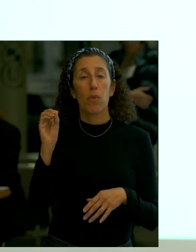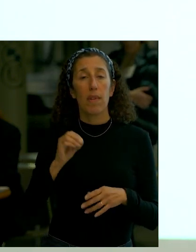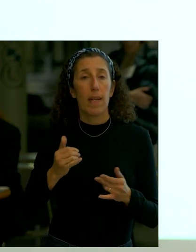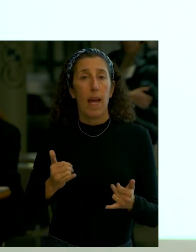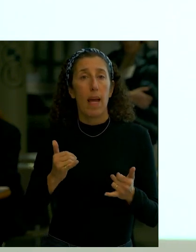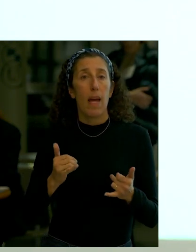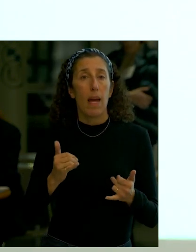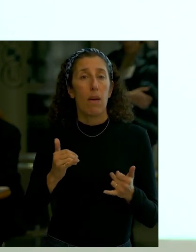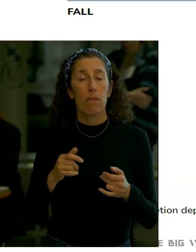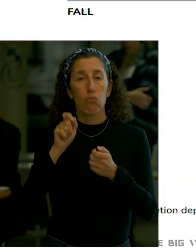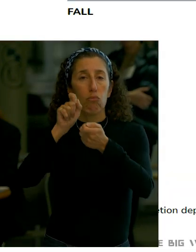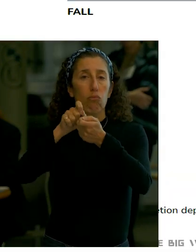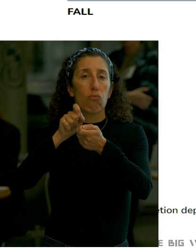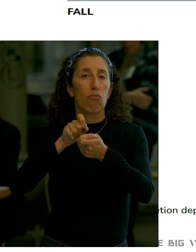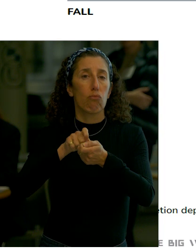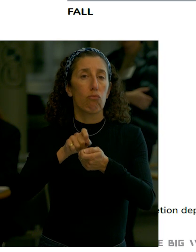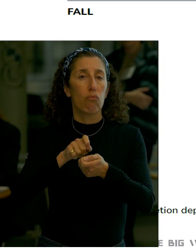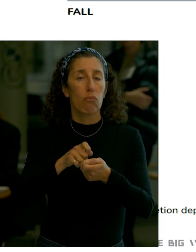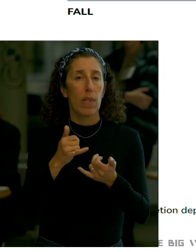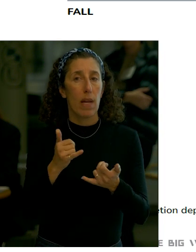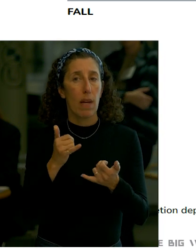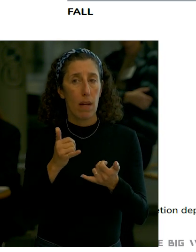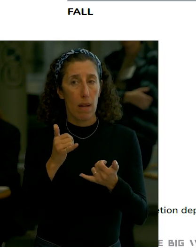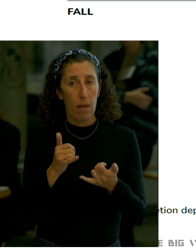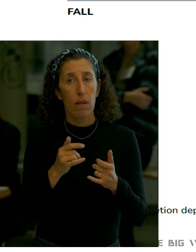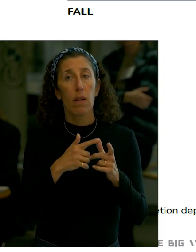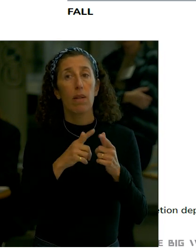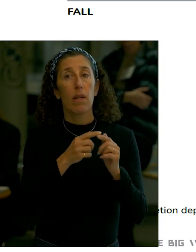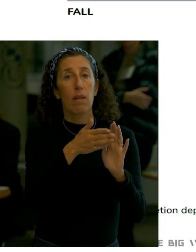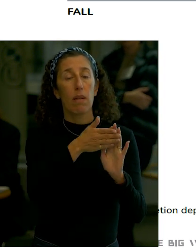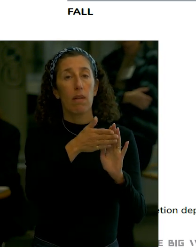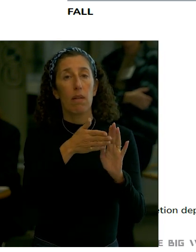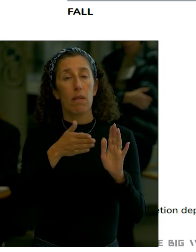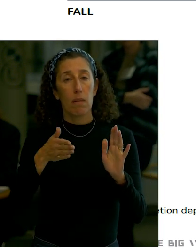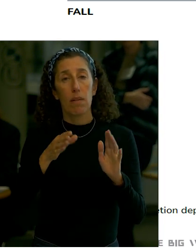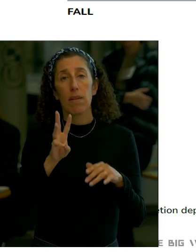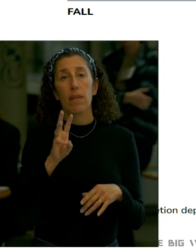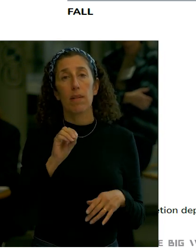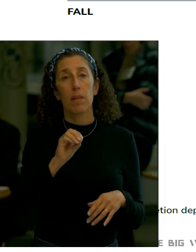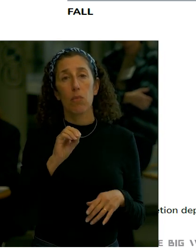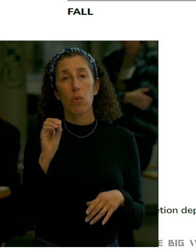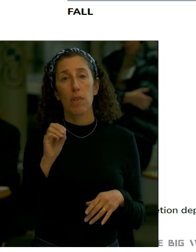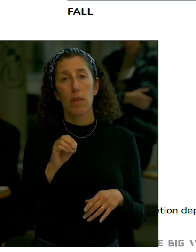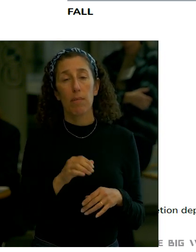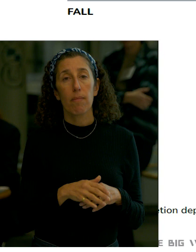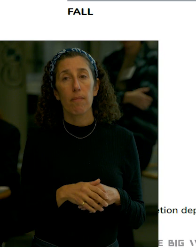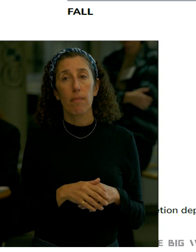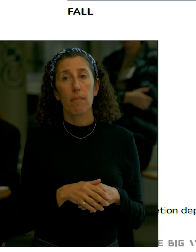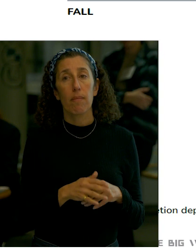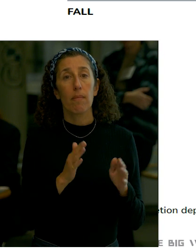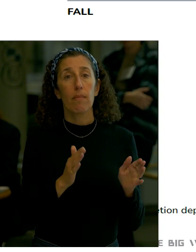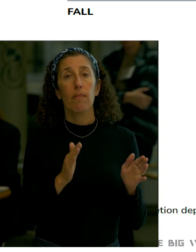we get to what we call final design where we actually prepare construction documents and then that goes into construction sometime in 2025